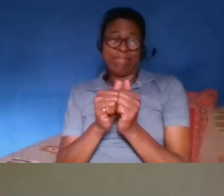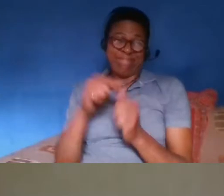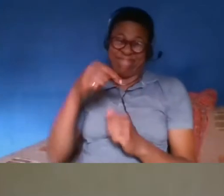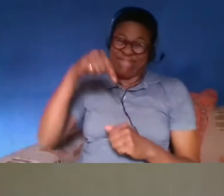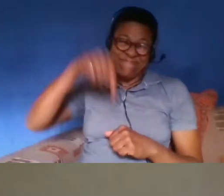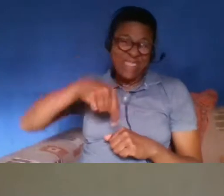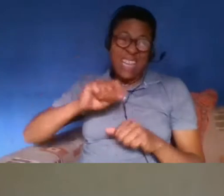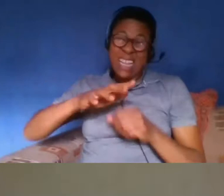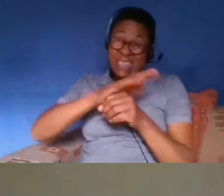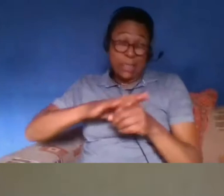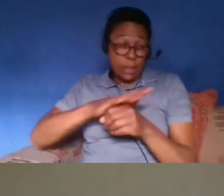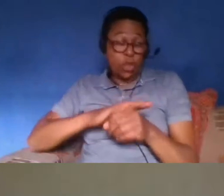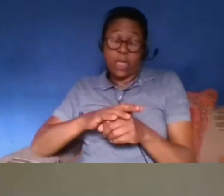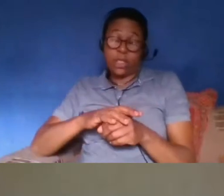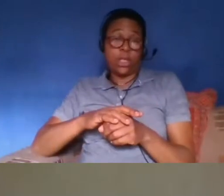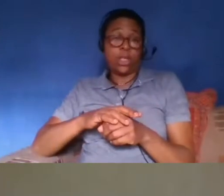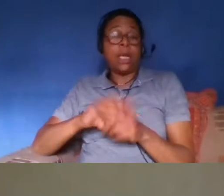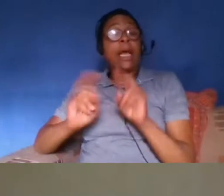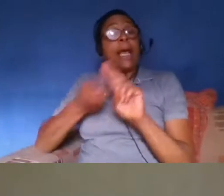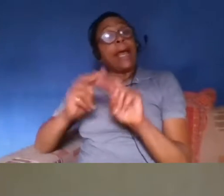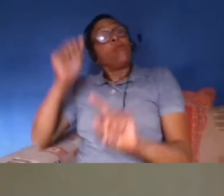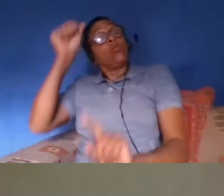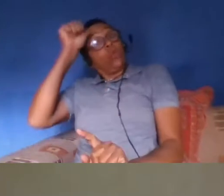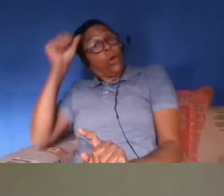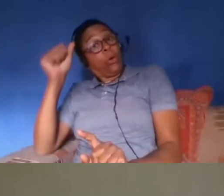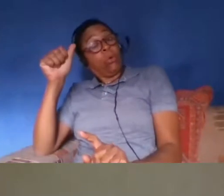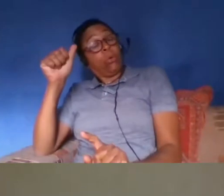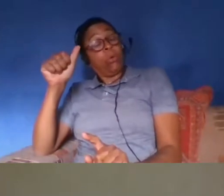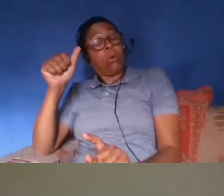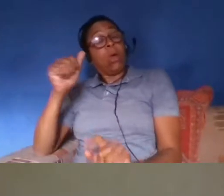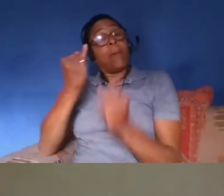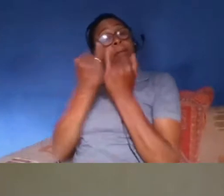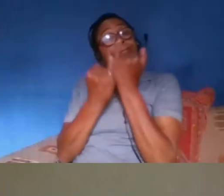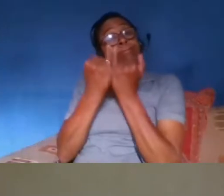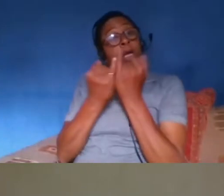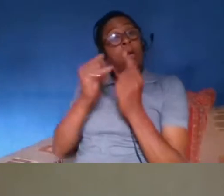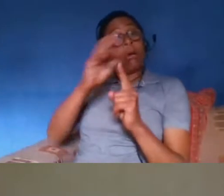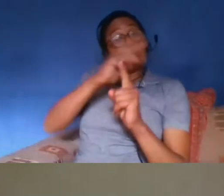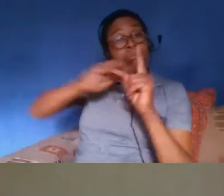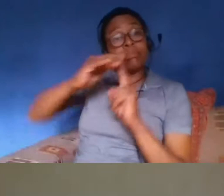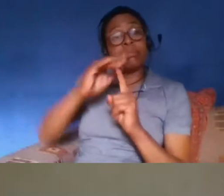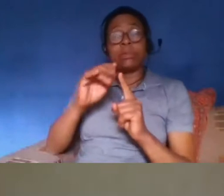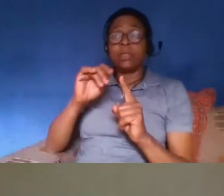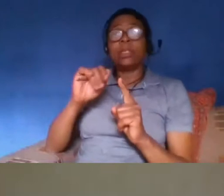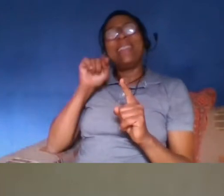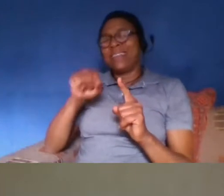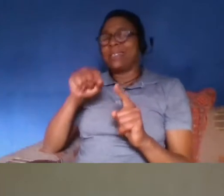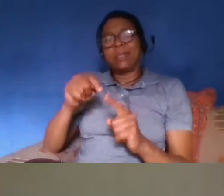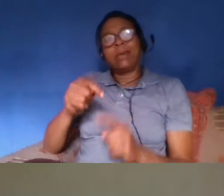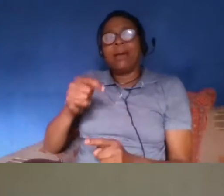uk's hostile environment policies and the living and working conditions of many of the uk's bme and migrant communities